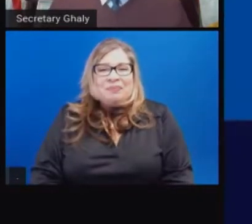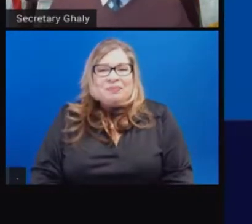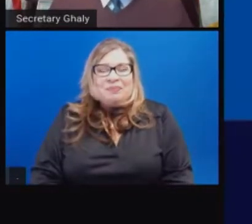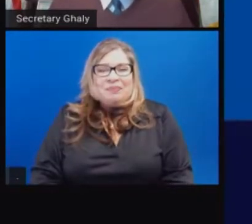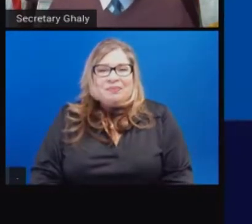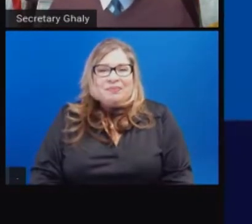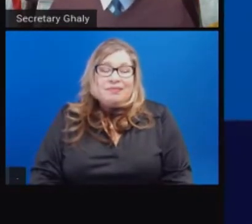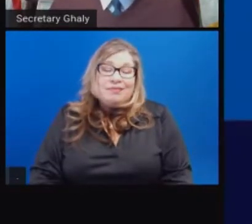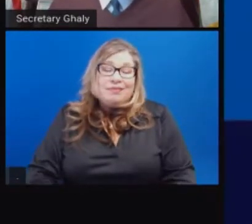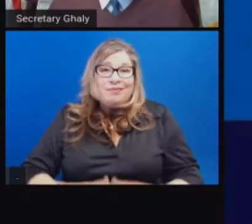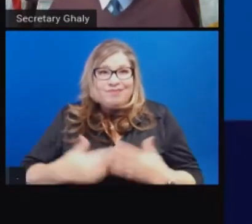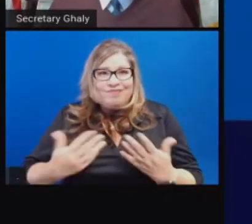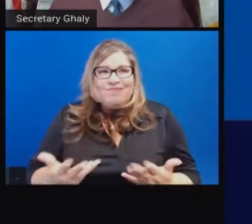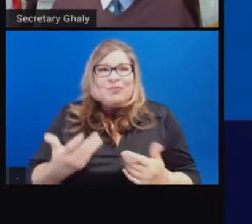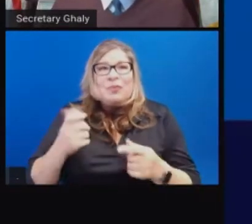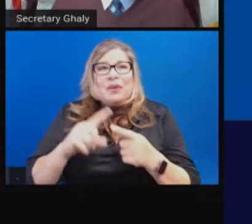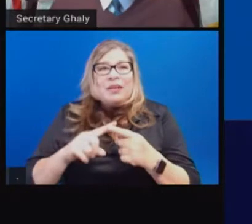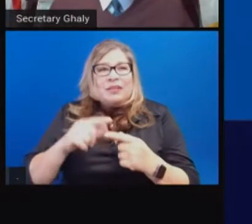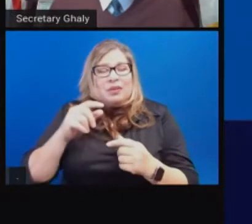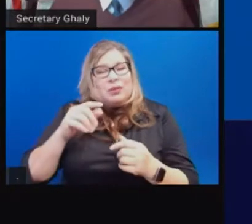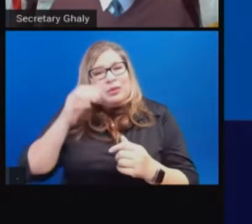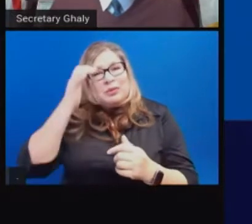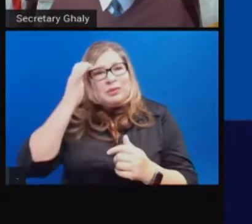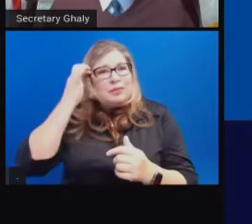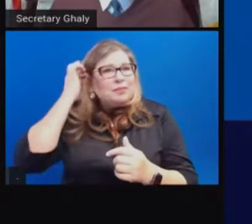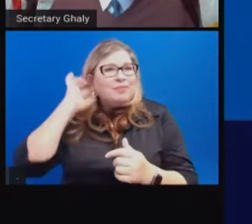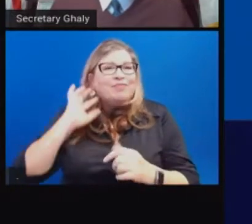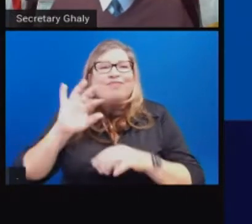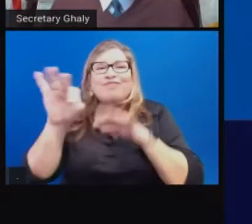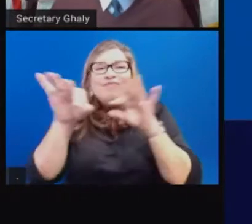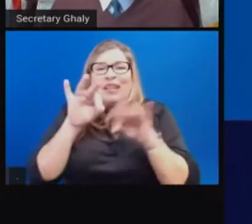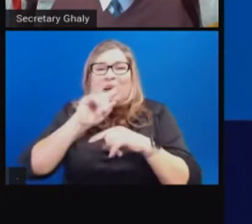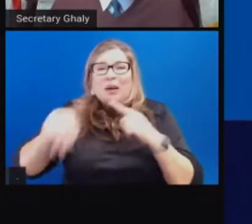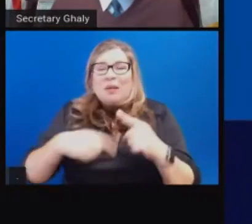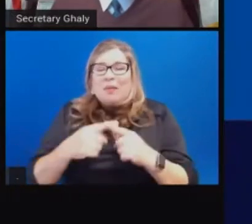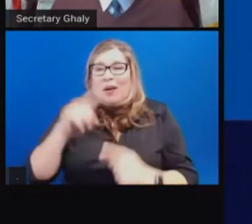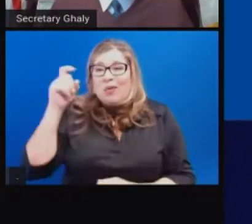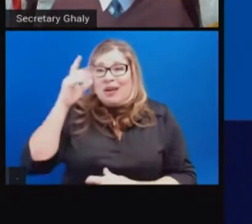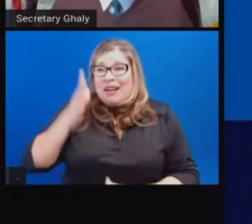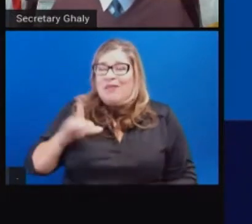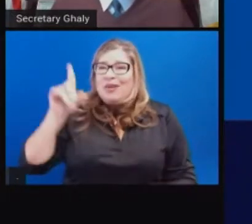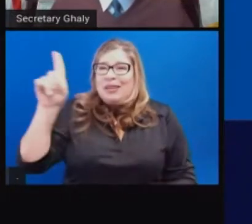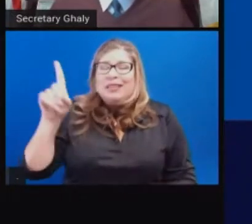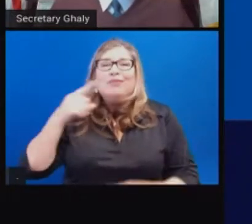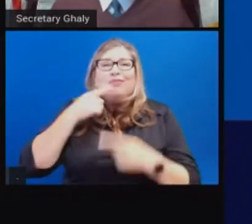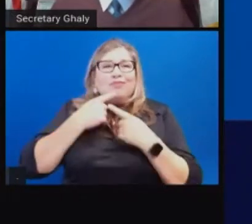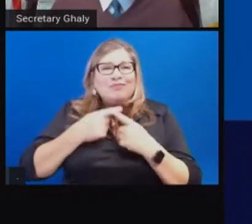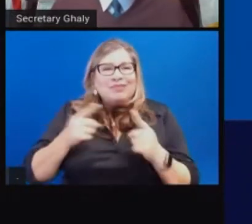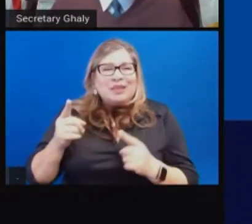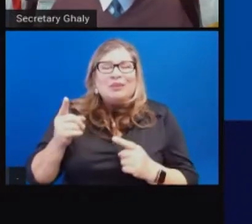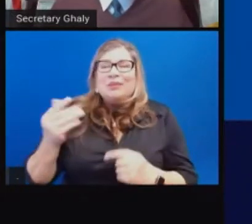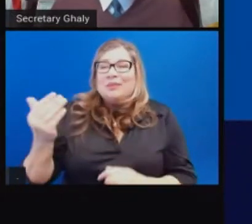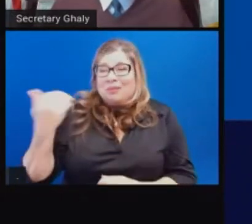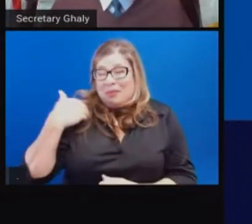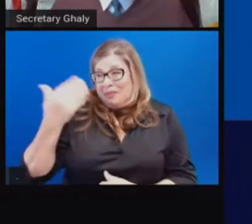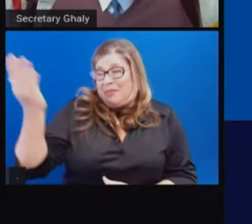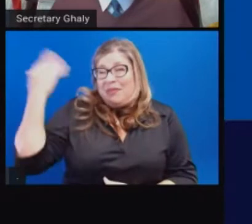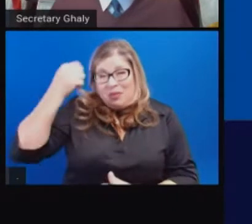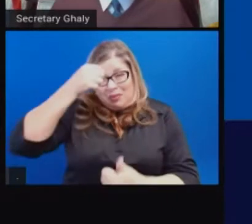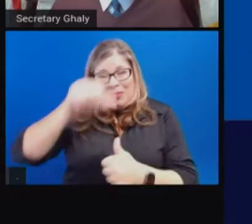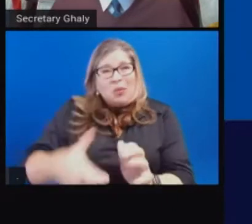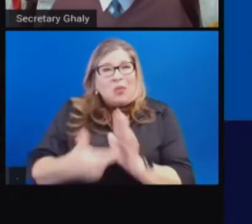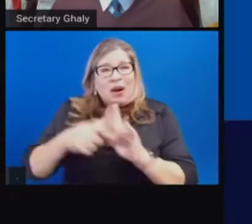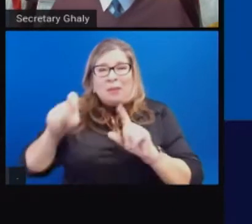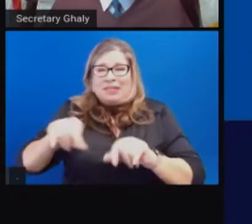So, I want to spend a little time about the regional stay-at-home order. The governor announced yesterday that all the regions, the three